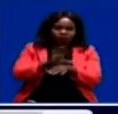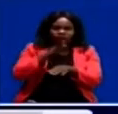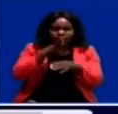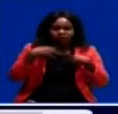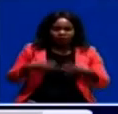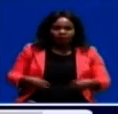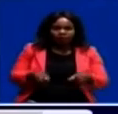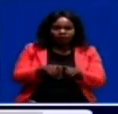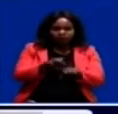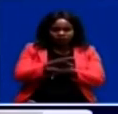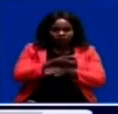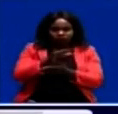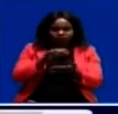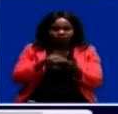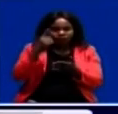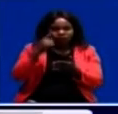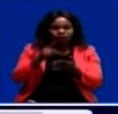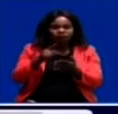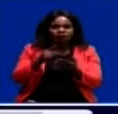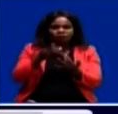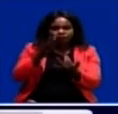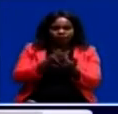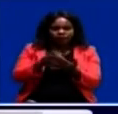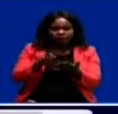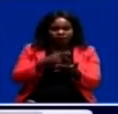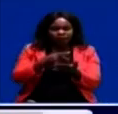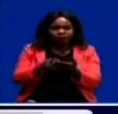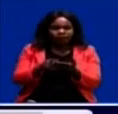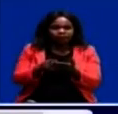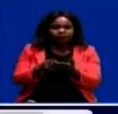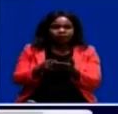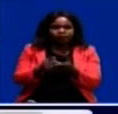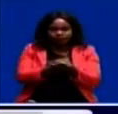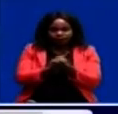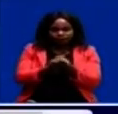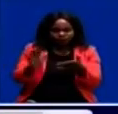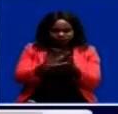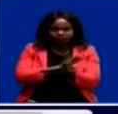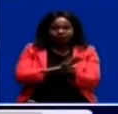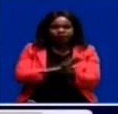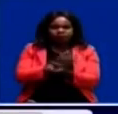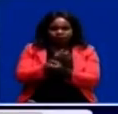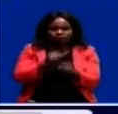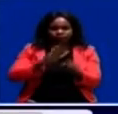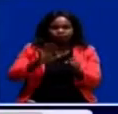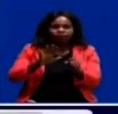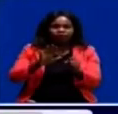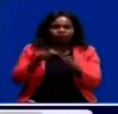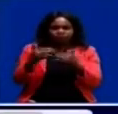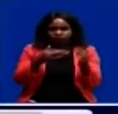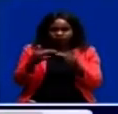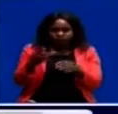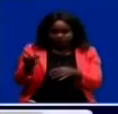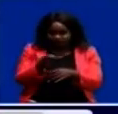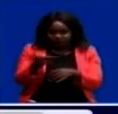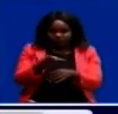Zambia Center for Interparty Dialogues, ZCID, to quickly resolve their differences. Zanasu President, Mishek Kakonde, says the